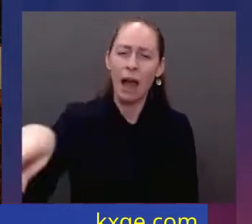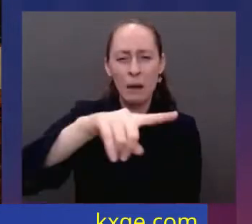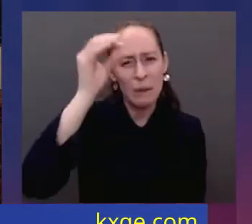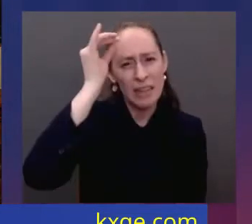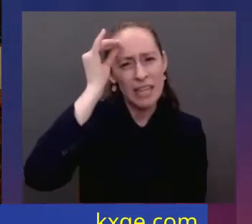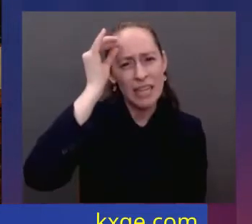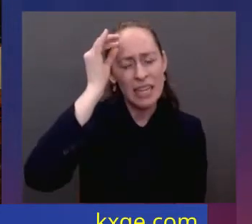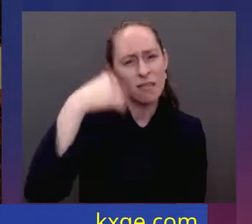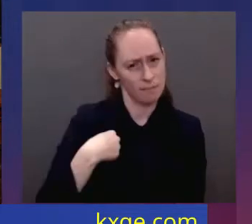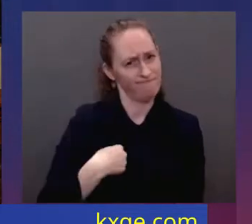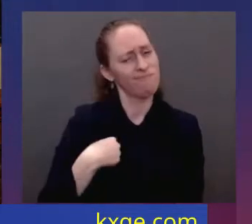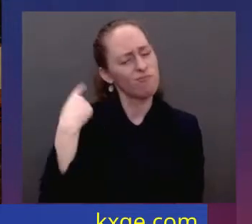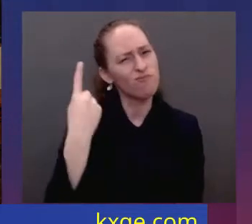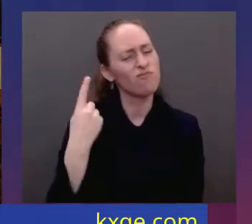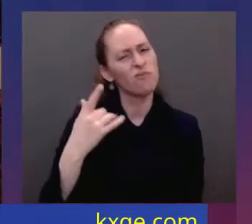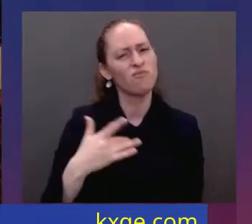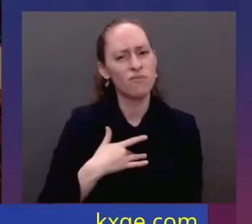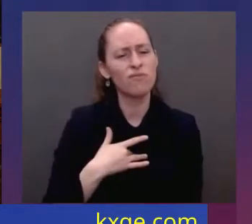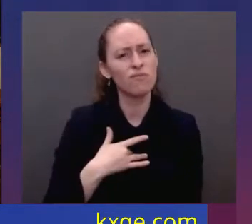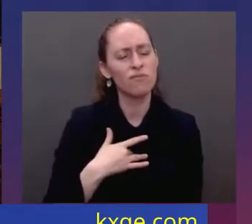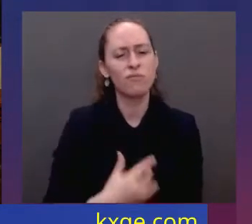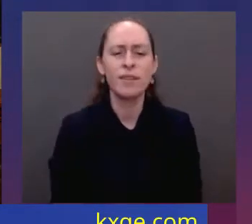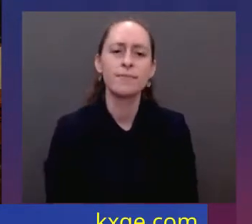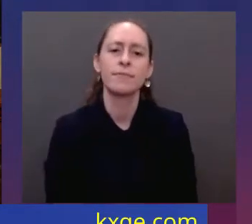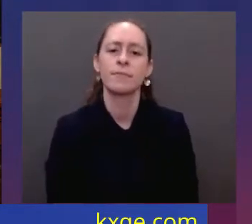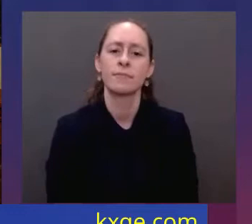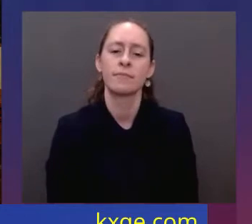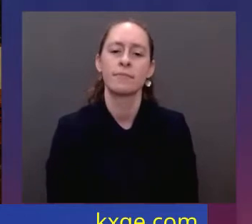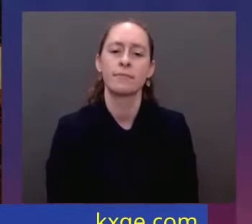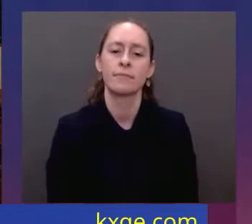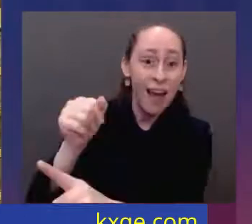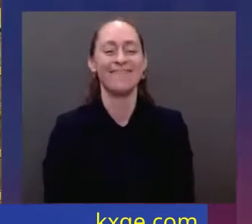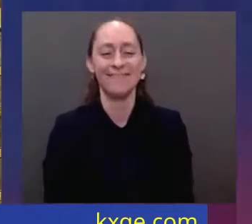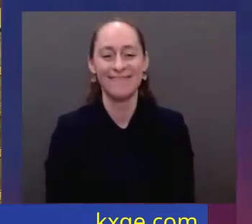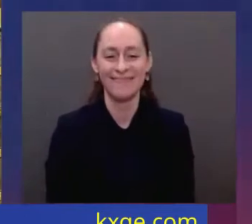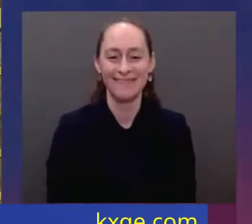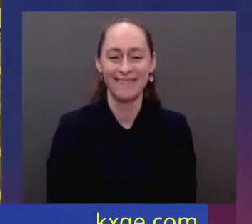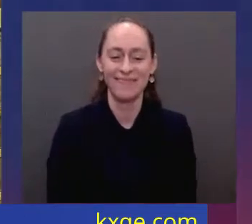I really Yesterday, Joshua's here tonight, but yesterday was his birthday. Happy birthday, buddy, by the way.